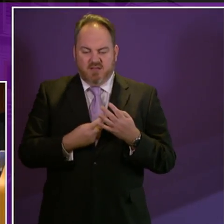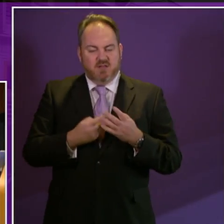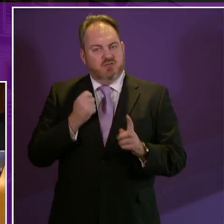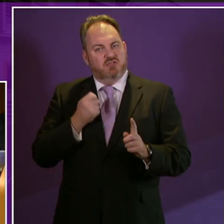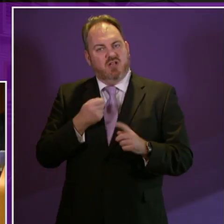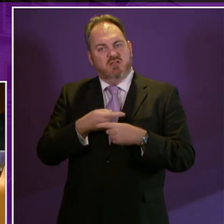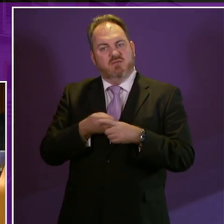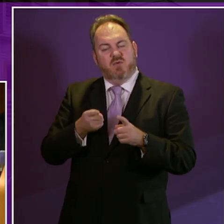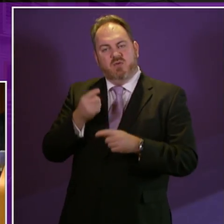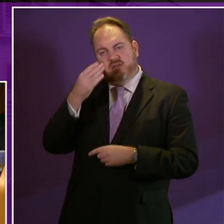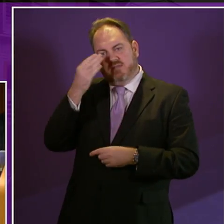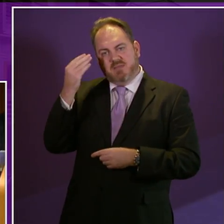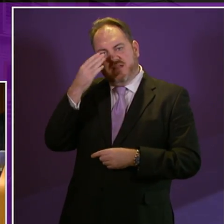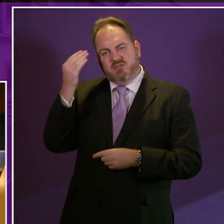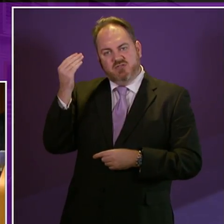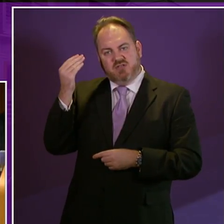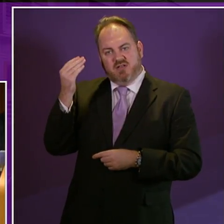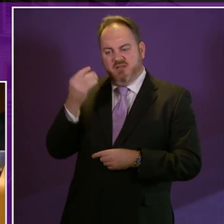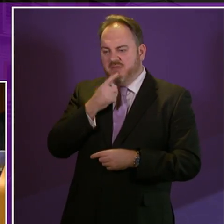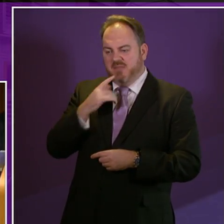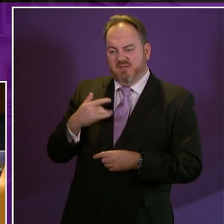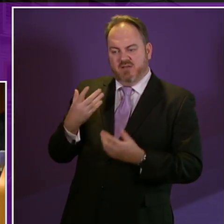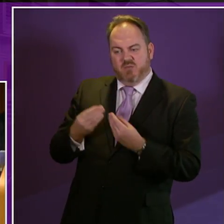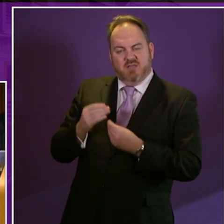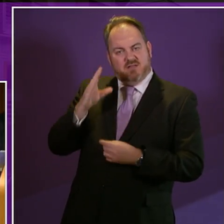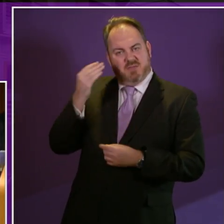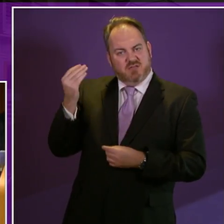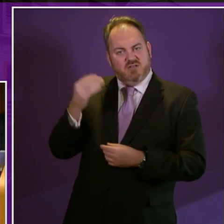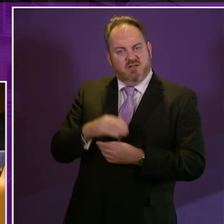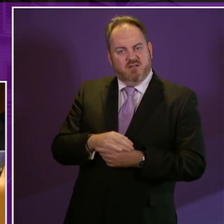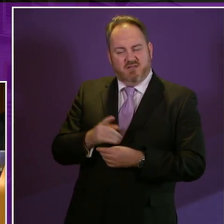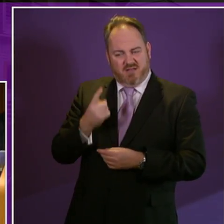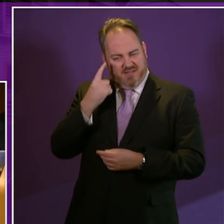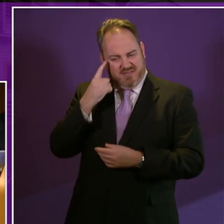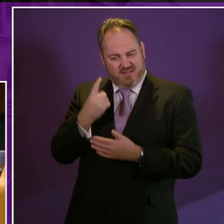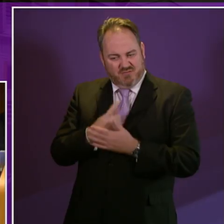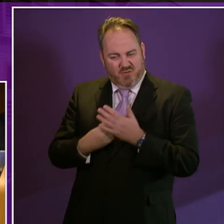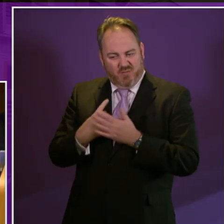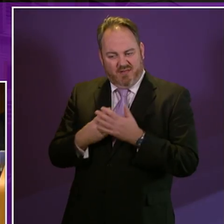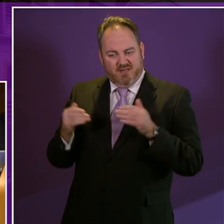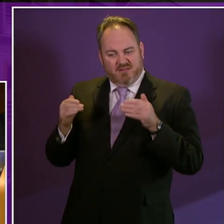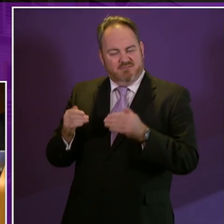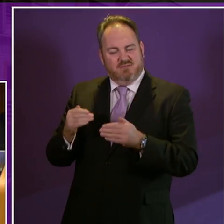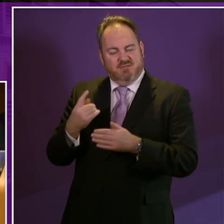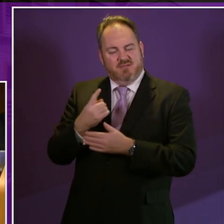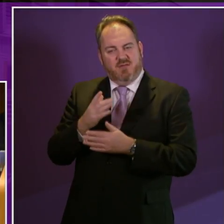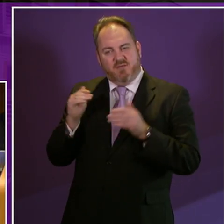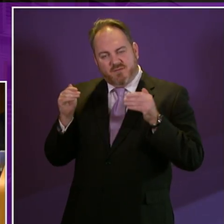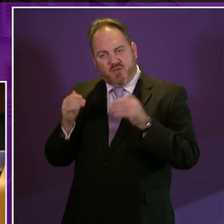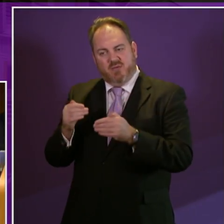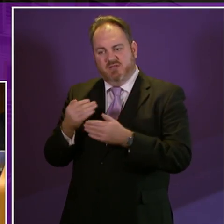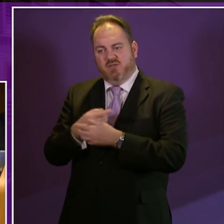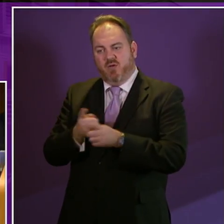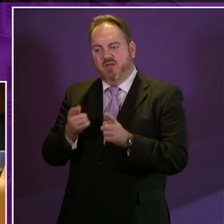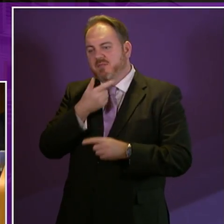dementia who are under 65 I personally think it shouldn't just be as Miles Briggs raised